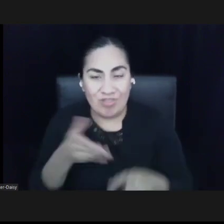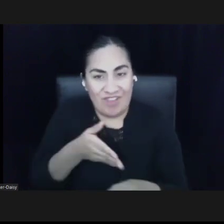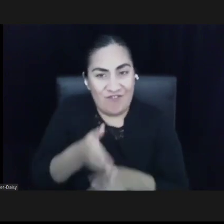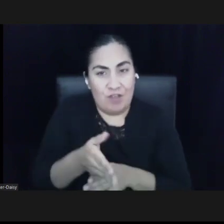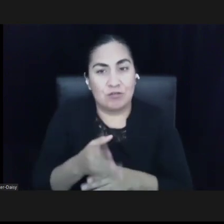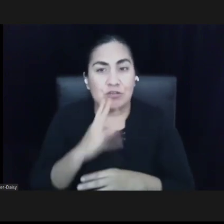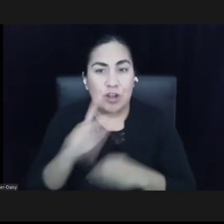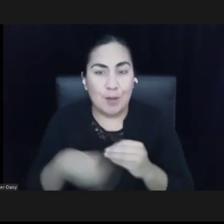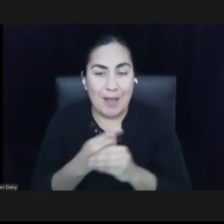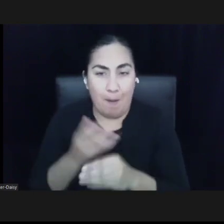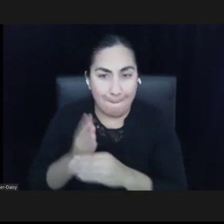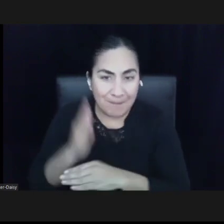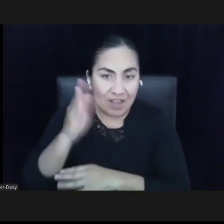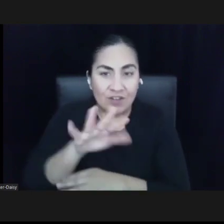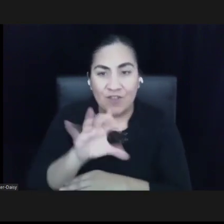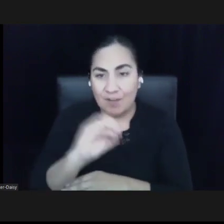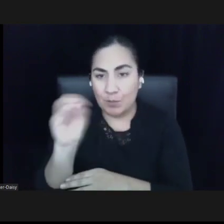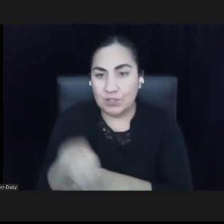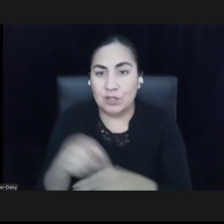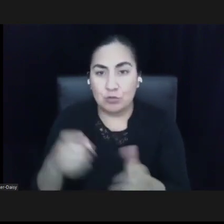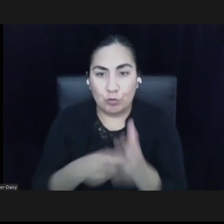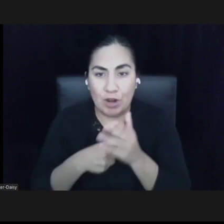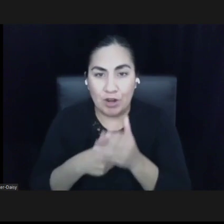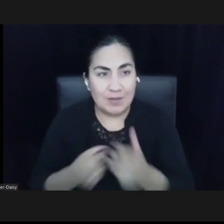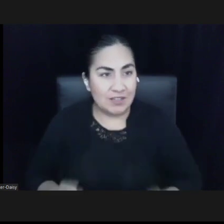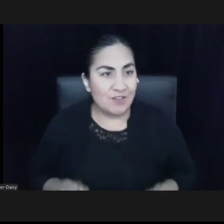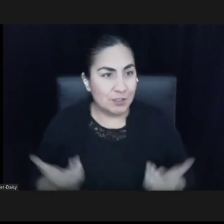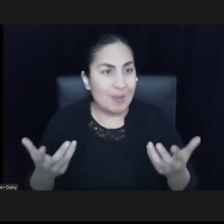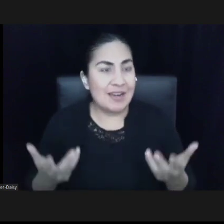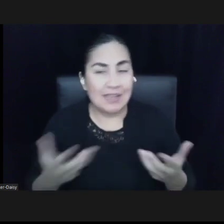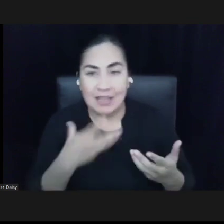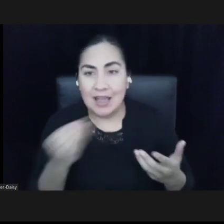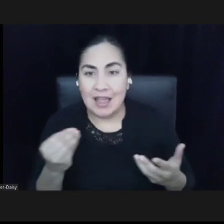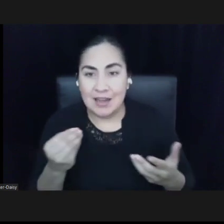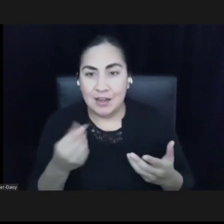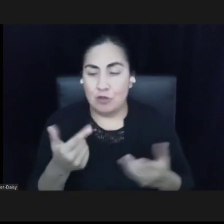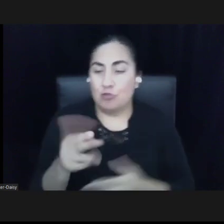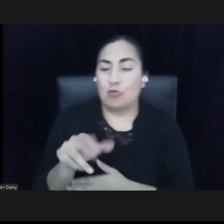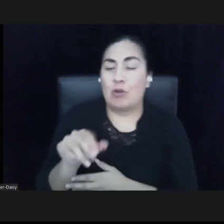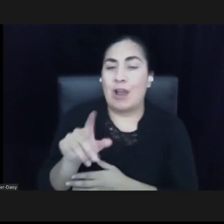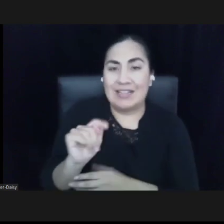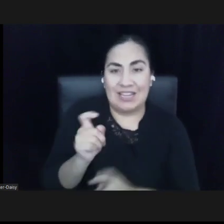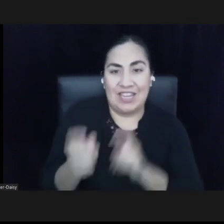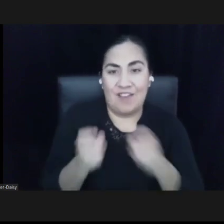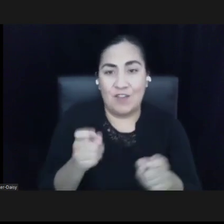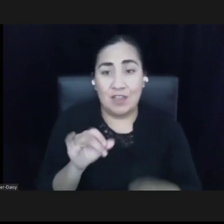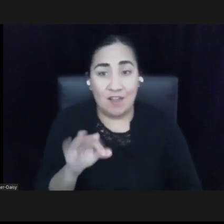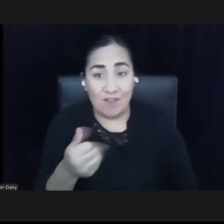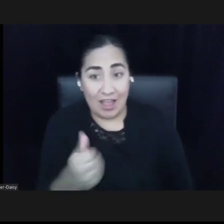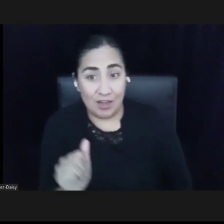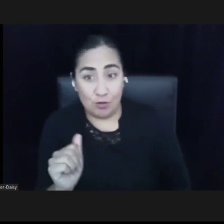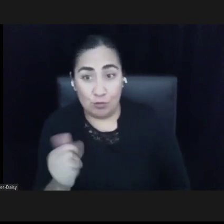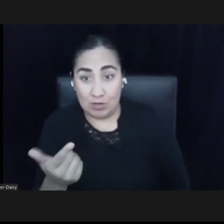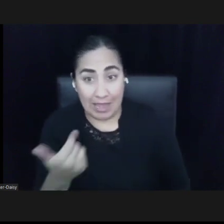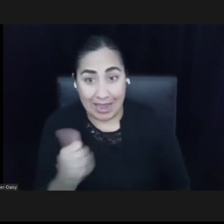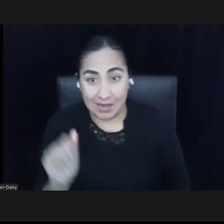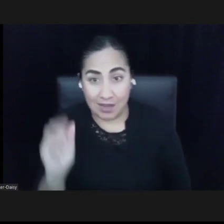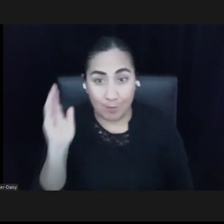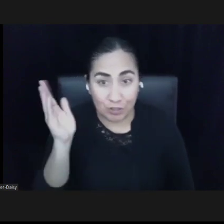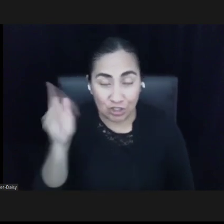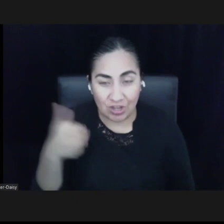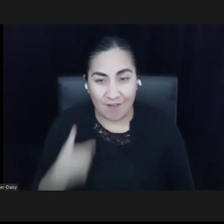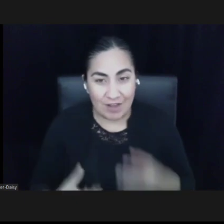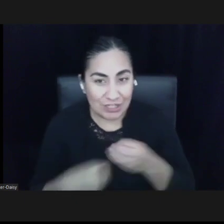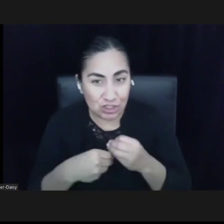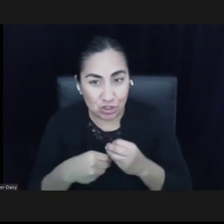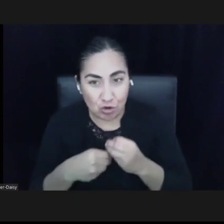of spending and grant giving. So if anyone has any other, any presenters have any other thoughts before we move on?